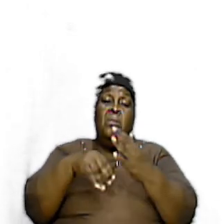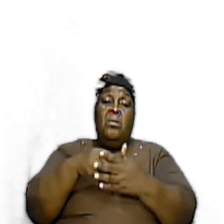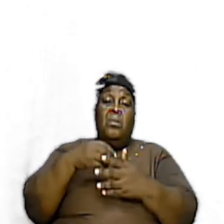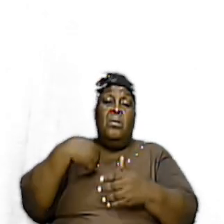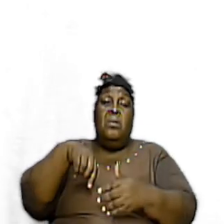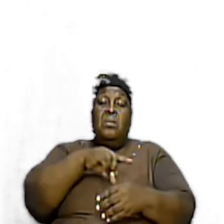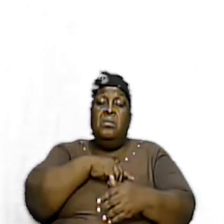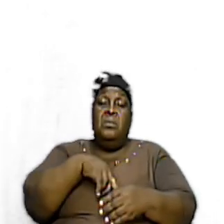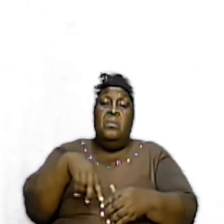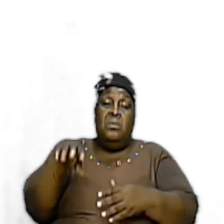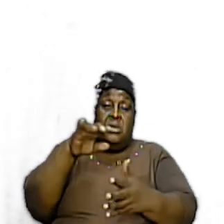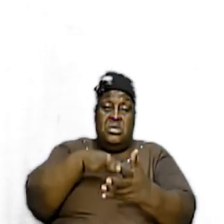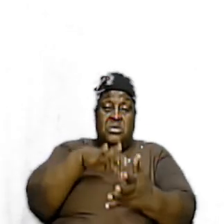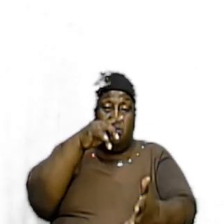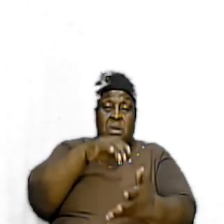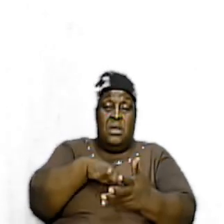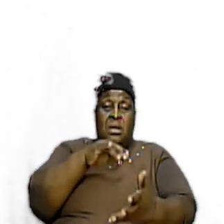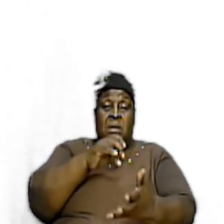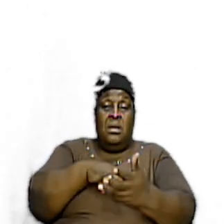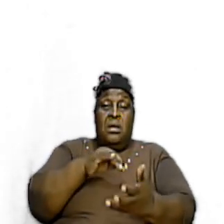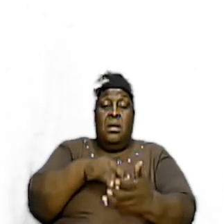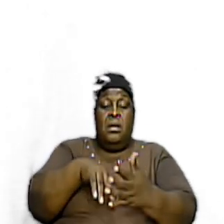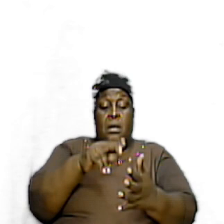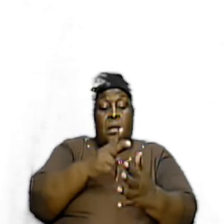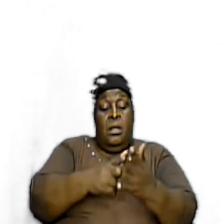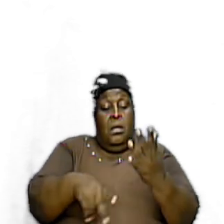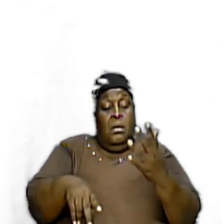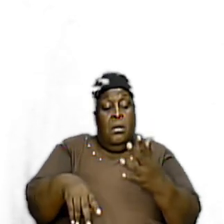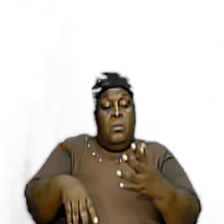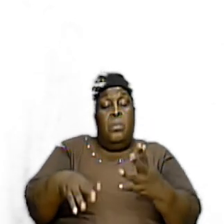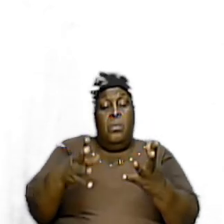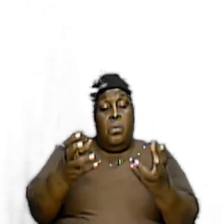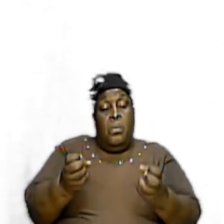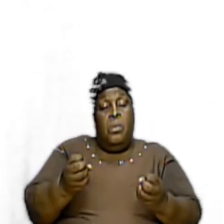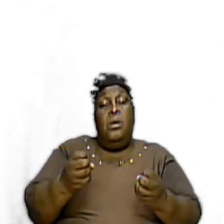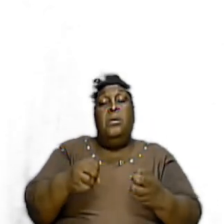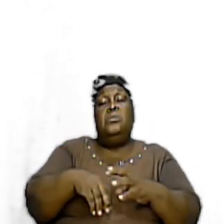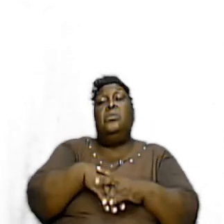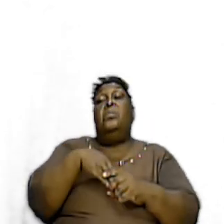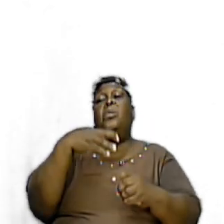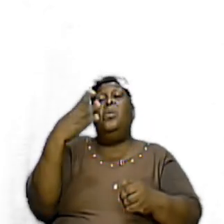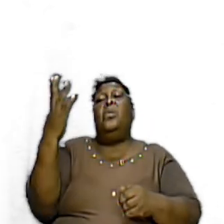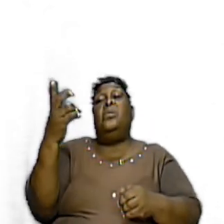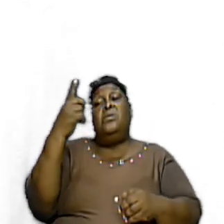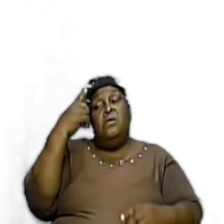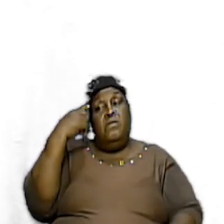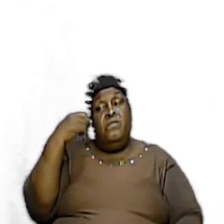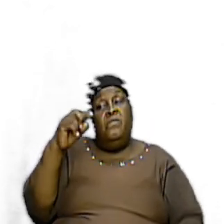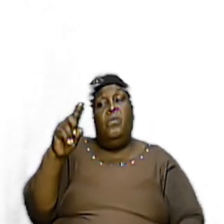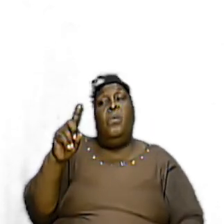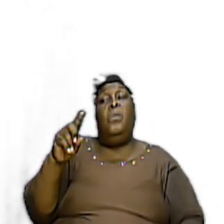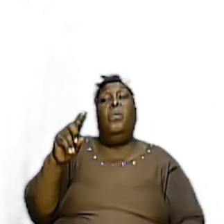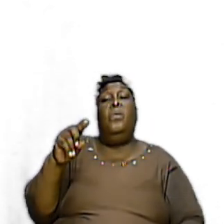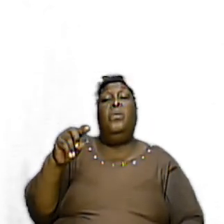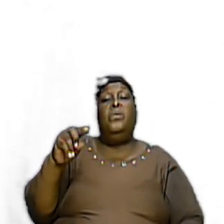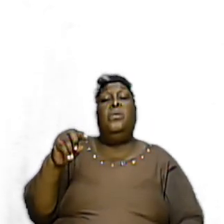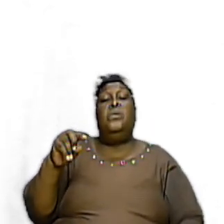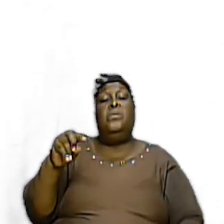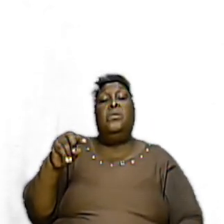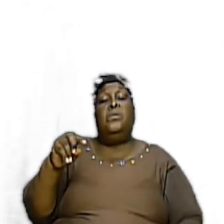and the part that we wanted to extract for this